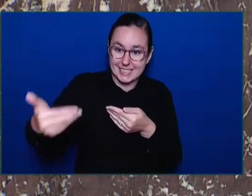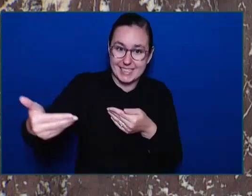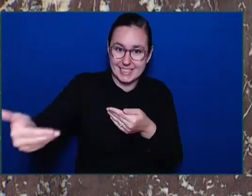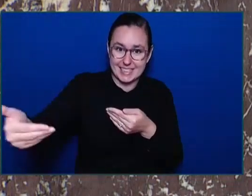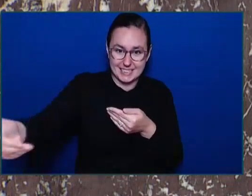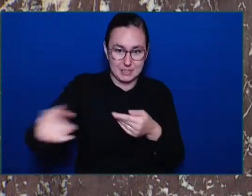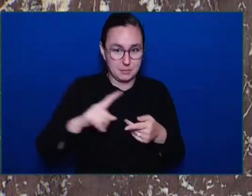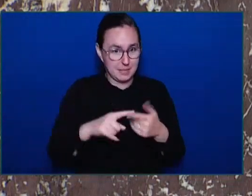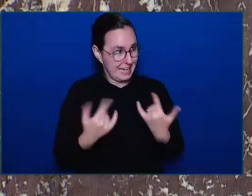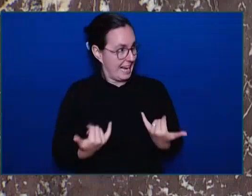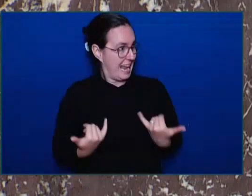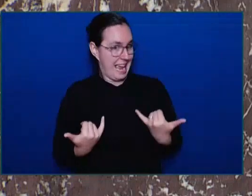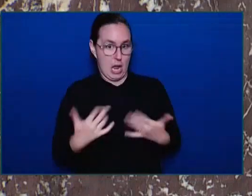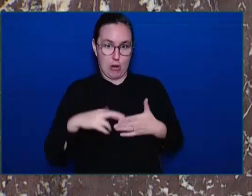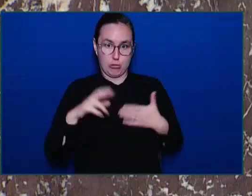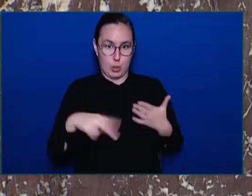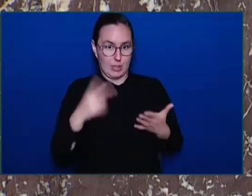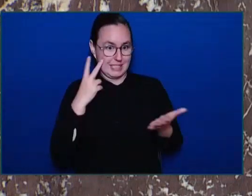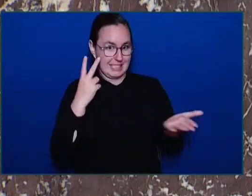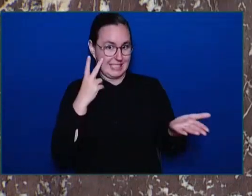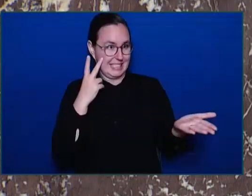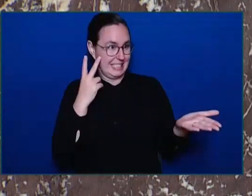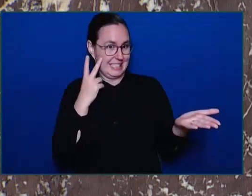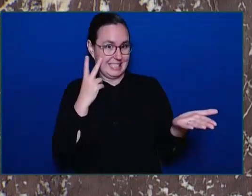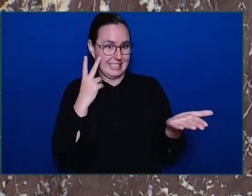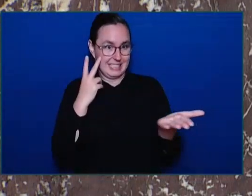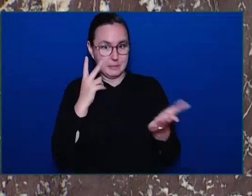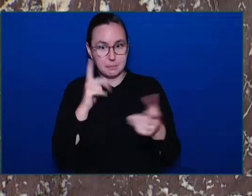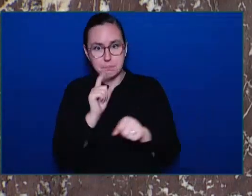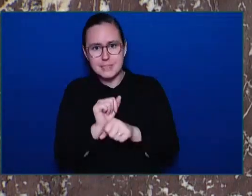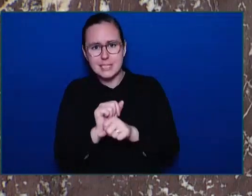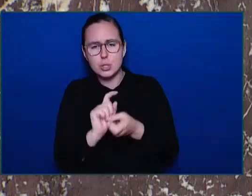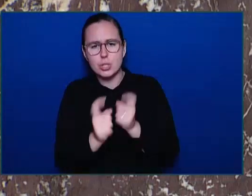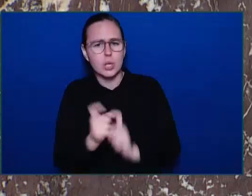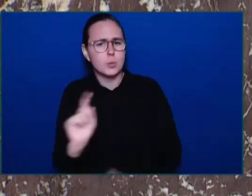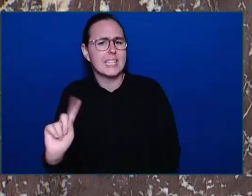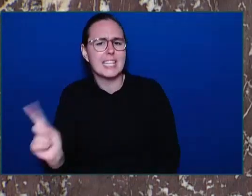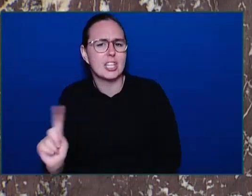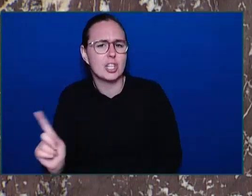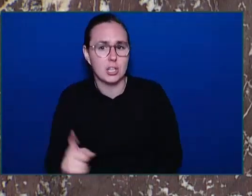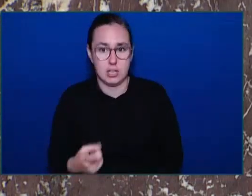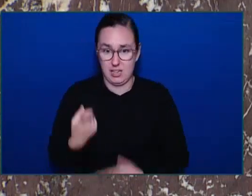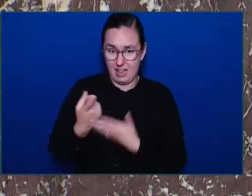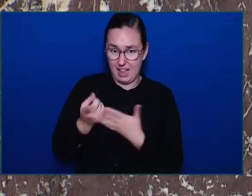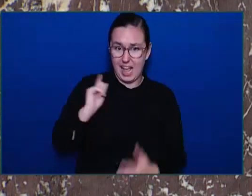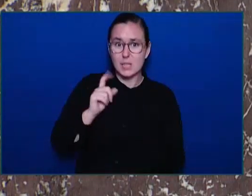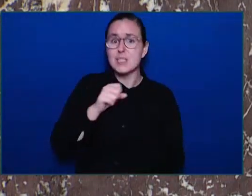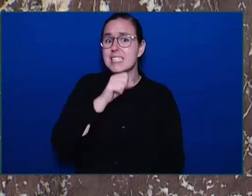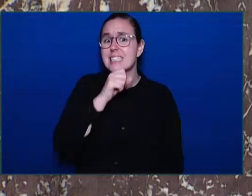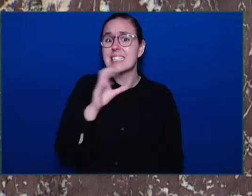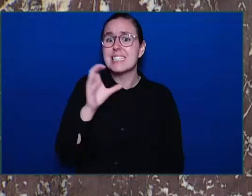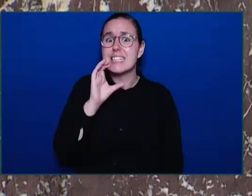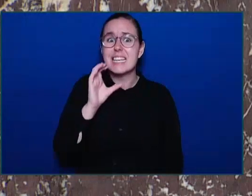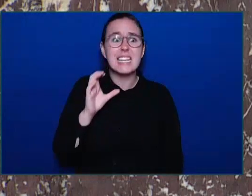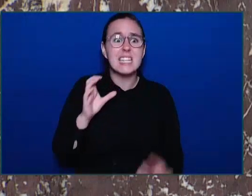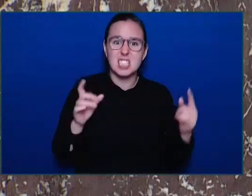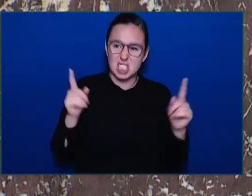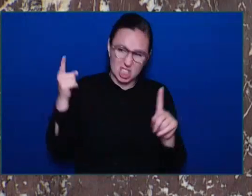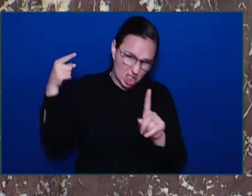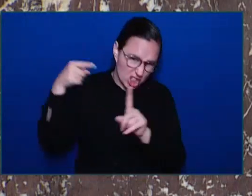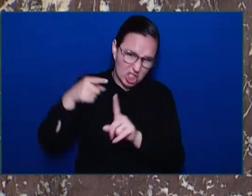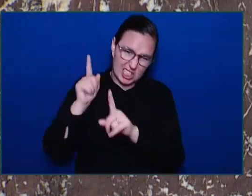Last week, another senior was the victim of a vicious random attack in Chinatown. The offender,